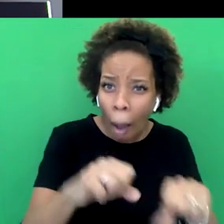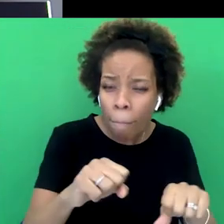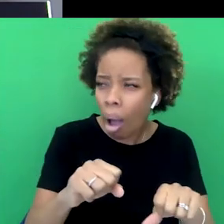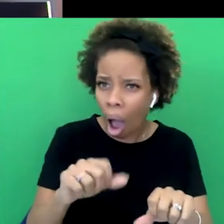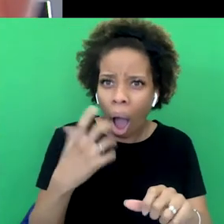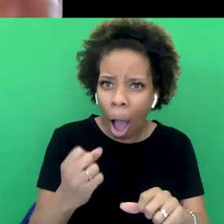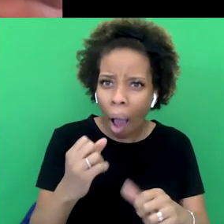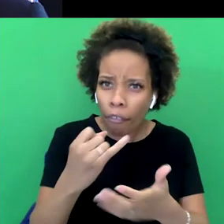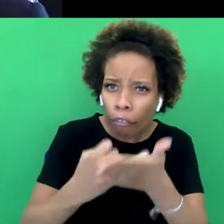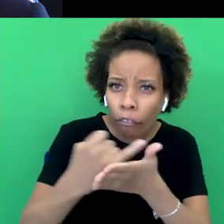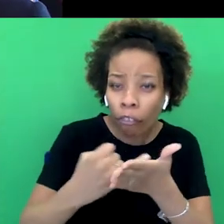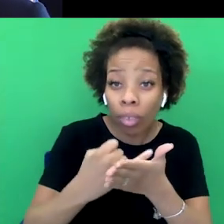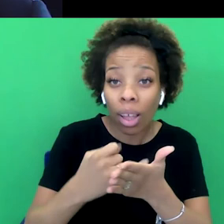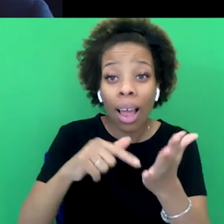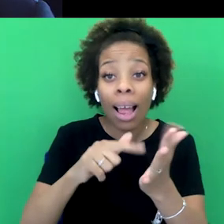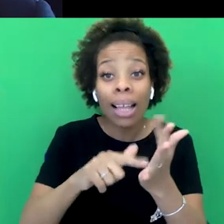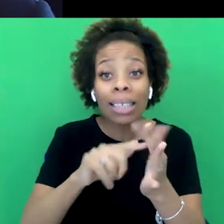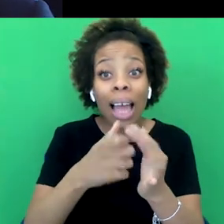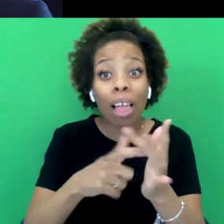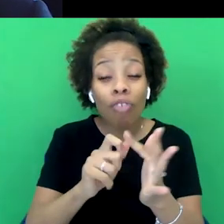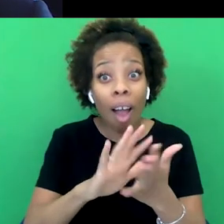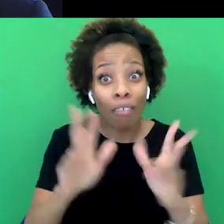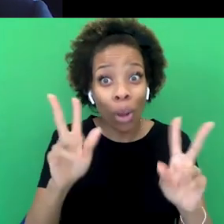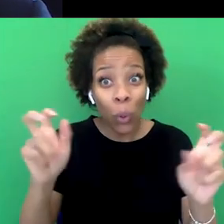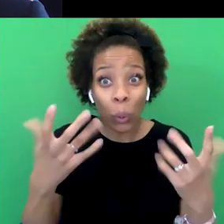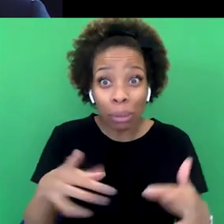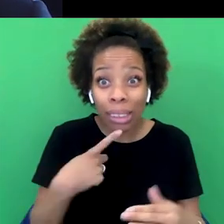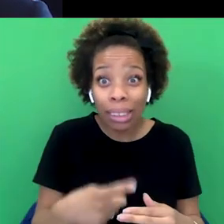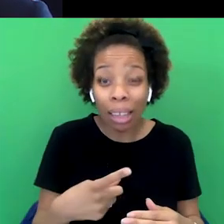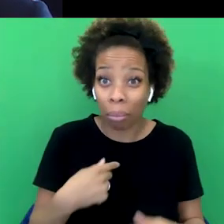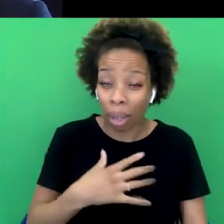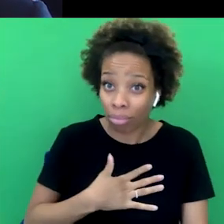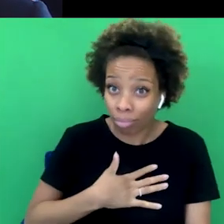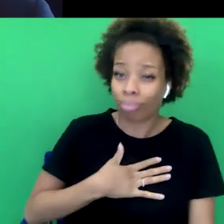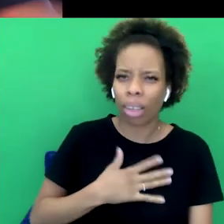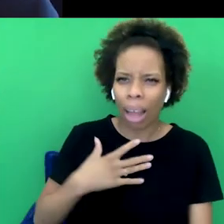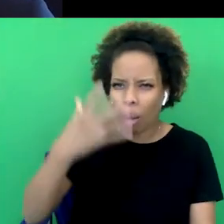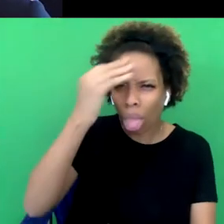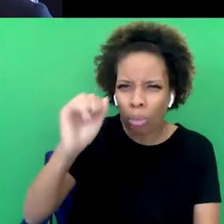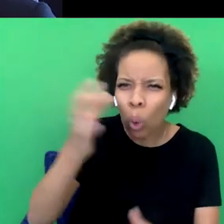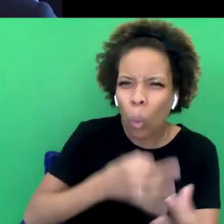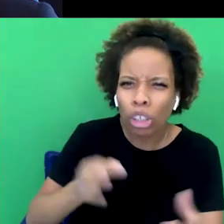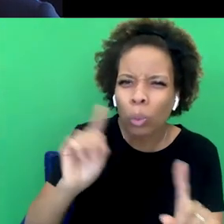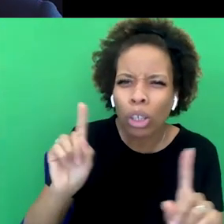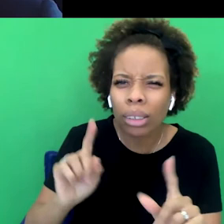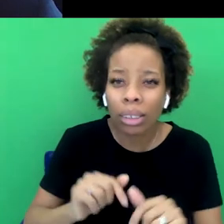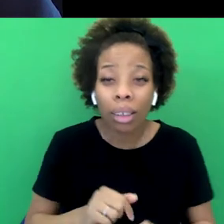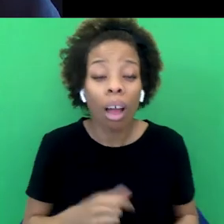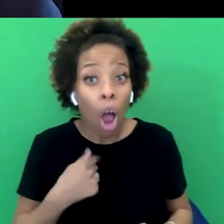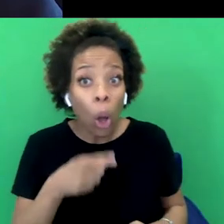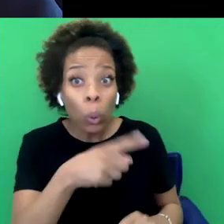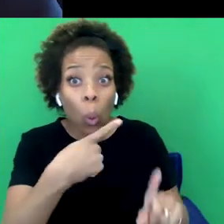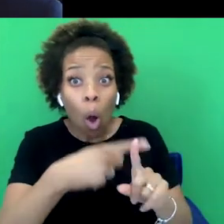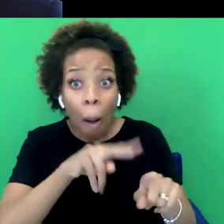that, you know. That is huge. That is, there is a way of going forward, you know. And now I can't remember what your question was. No, that was, are you optimistic, basically?